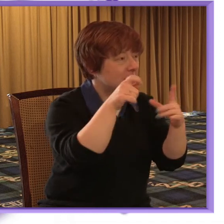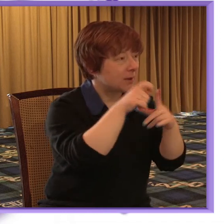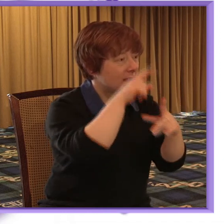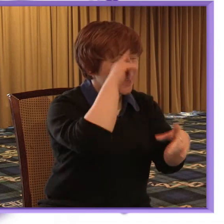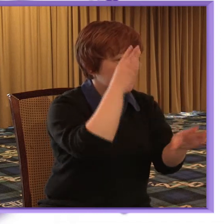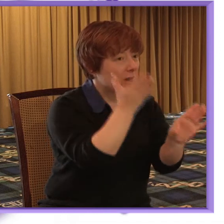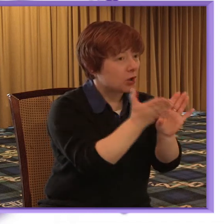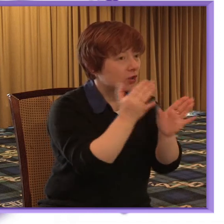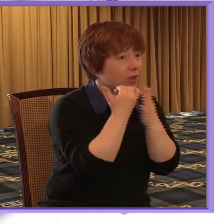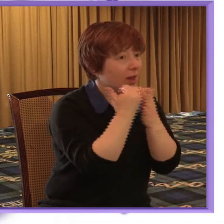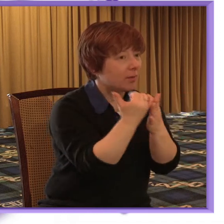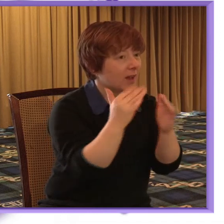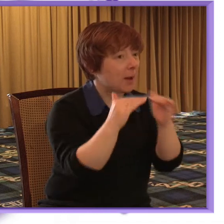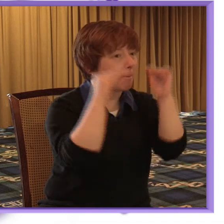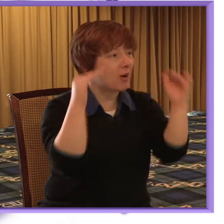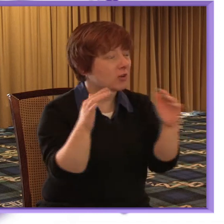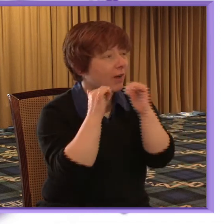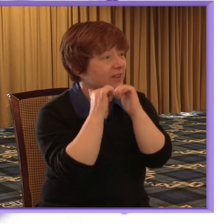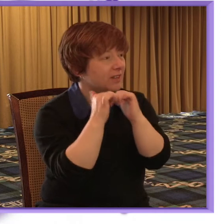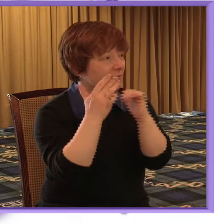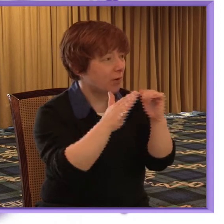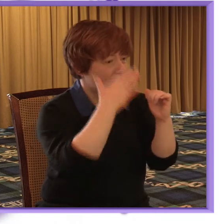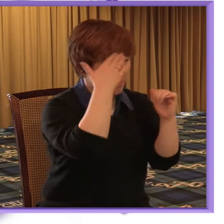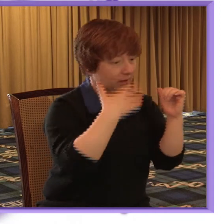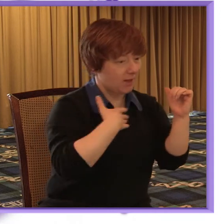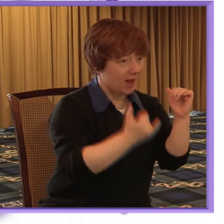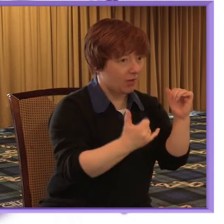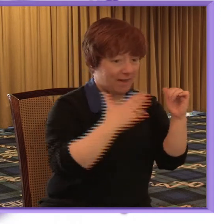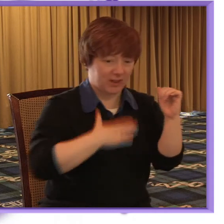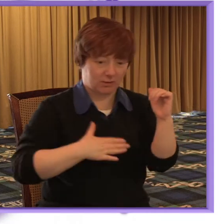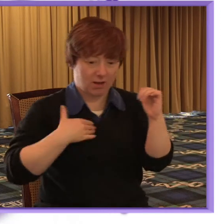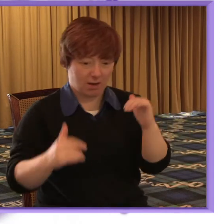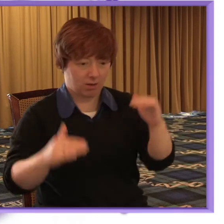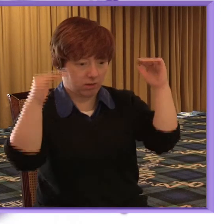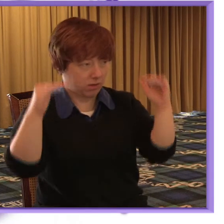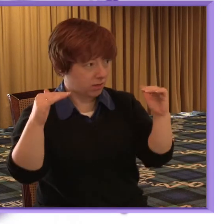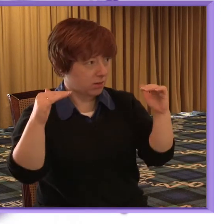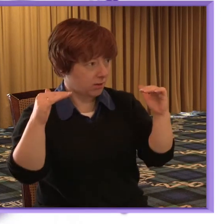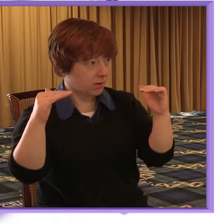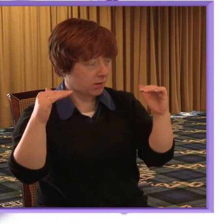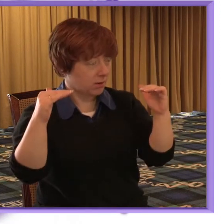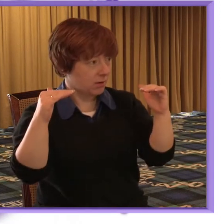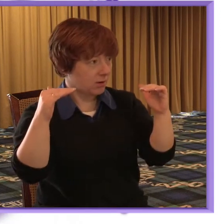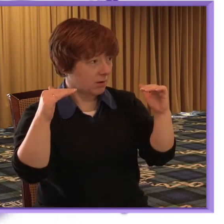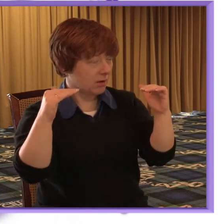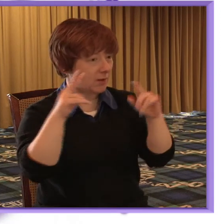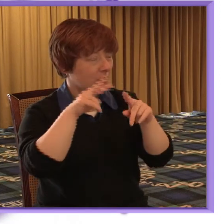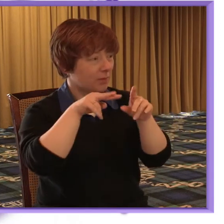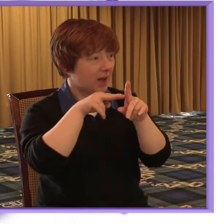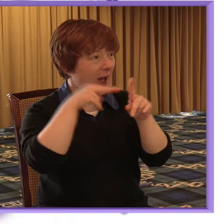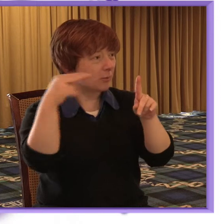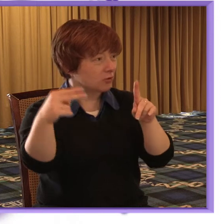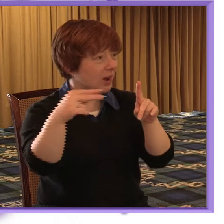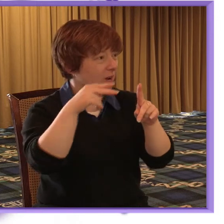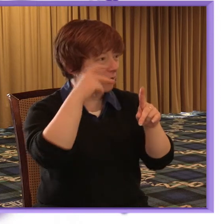esteem report parity of esteem between mental and physical health is an abstract concept which has been utilised in the rhetorical politicians and